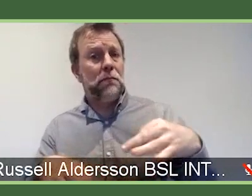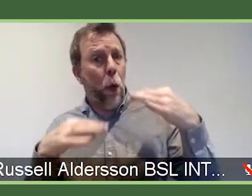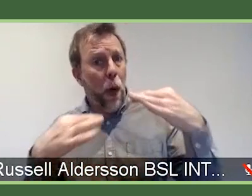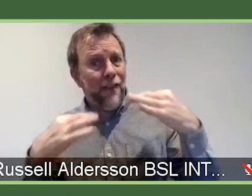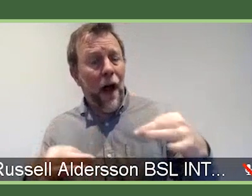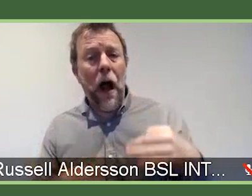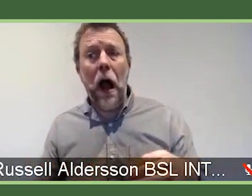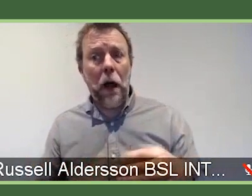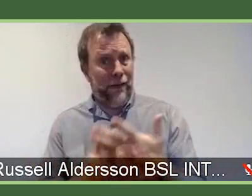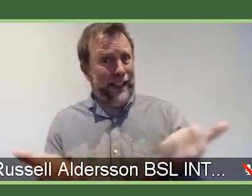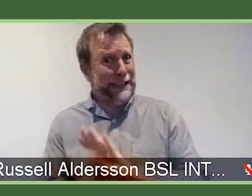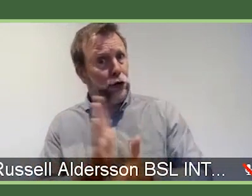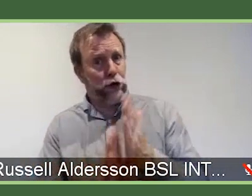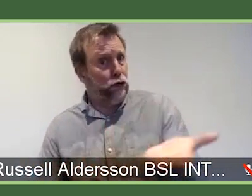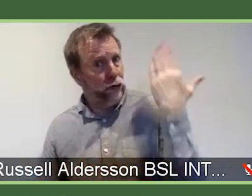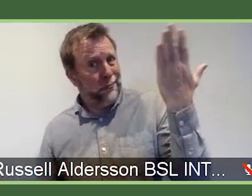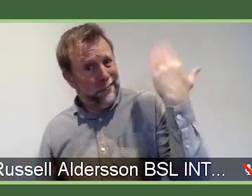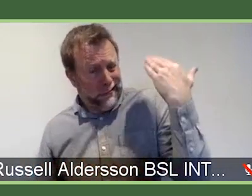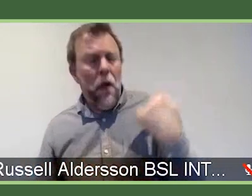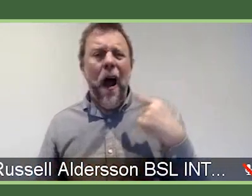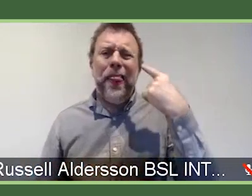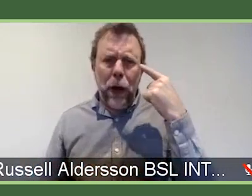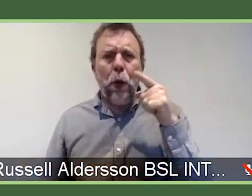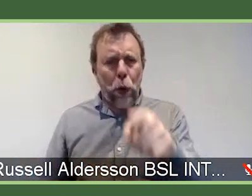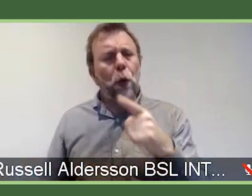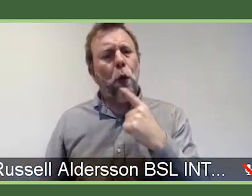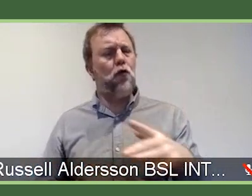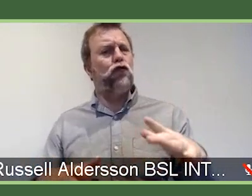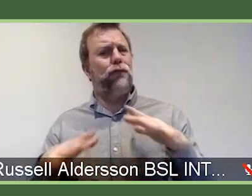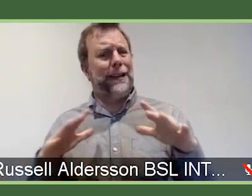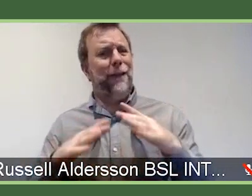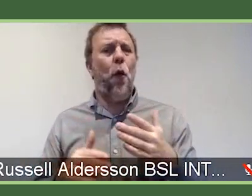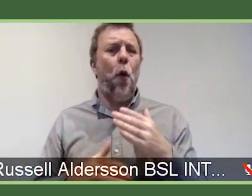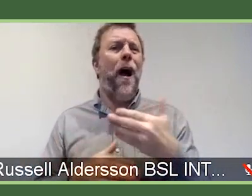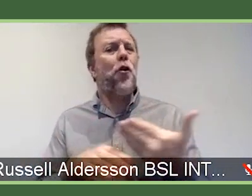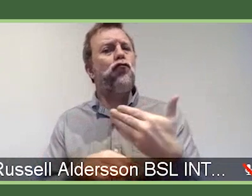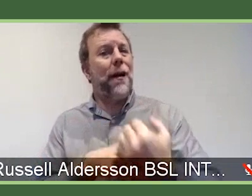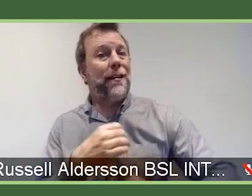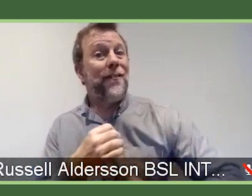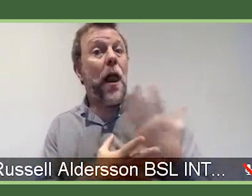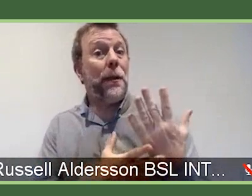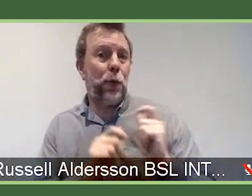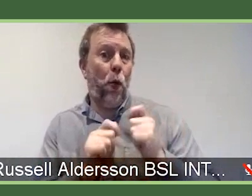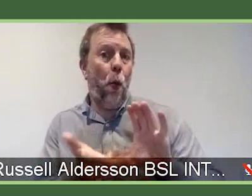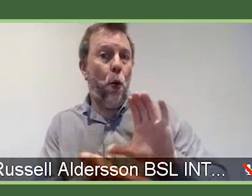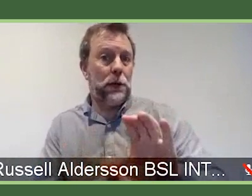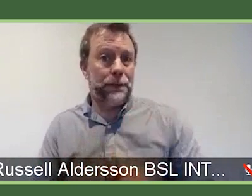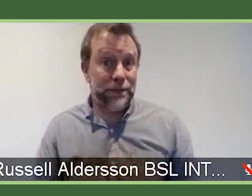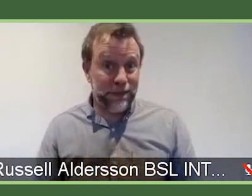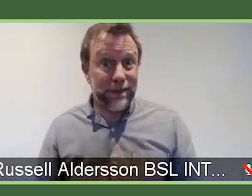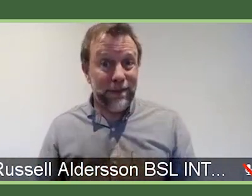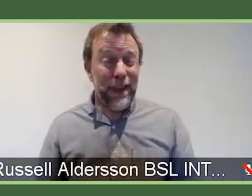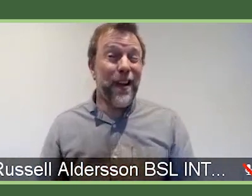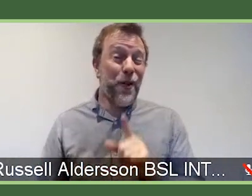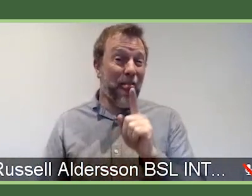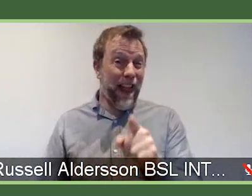period of research, it's more likely that you're going to be ready for the career development award. So, that's probably